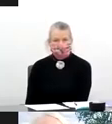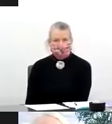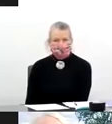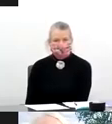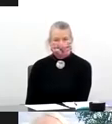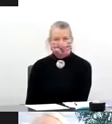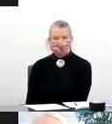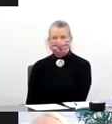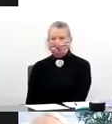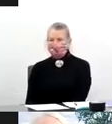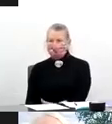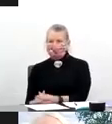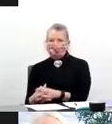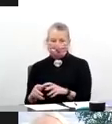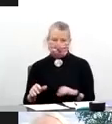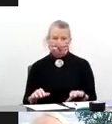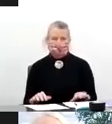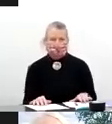presentation.